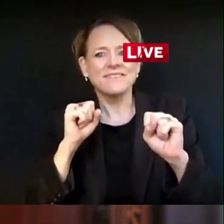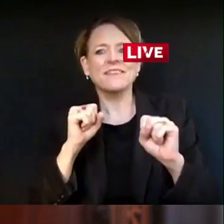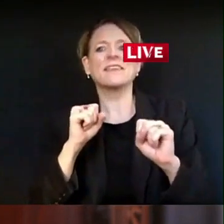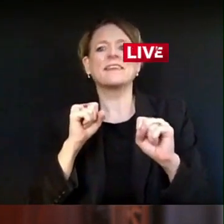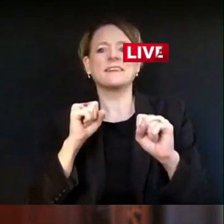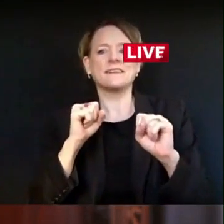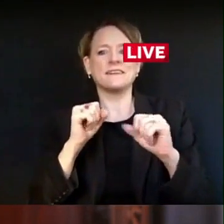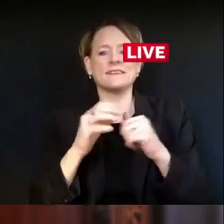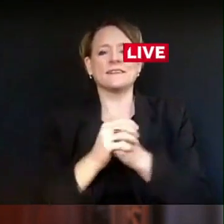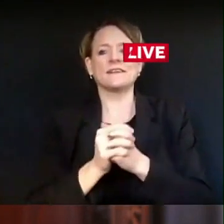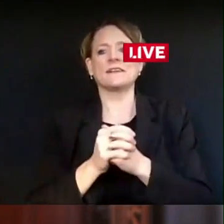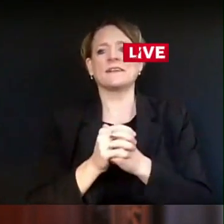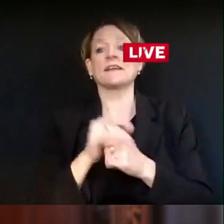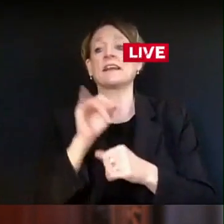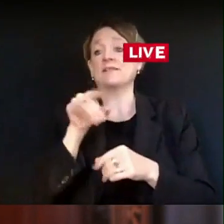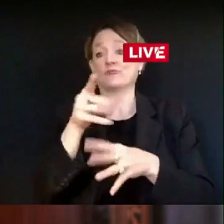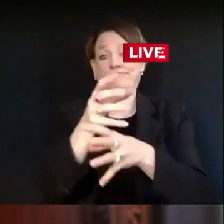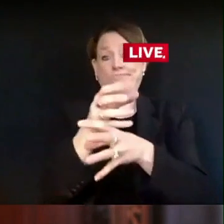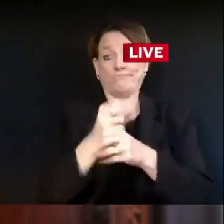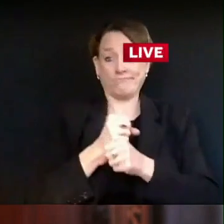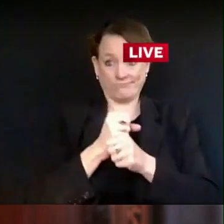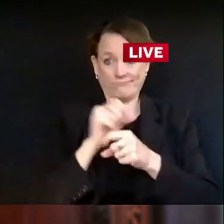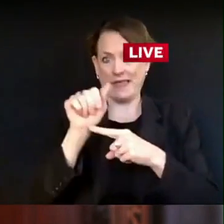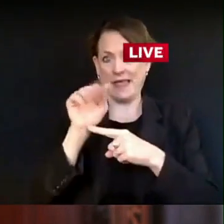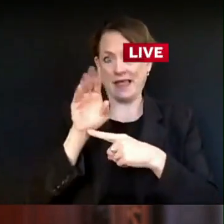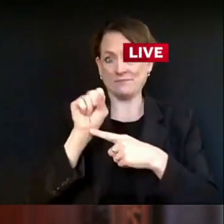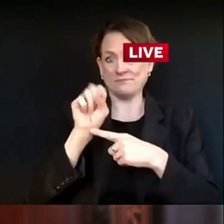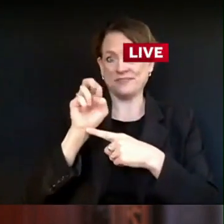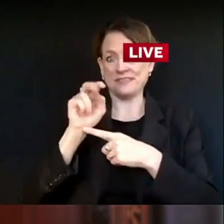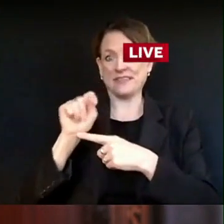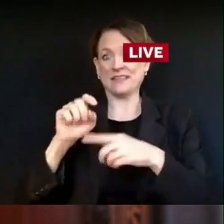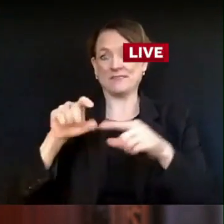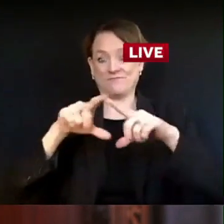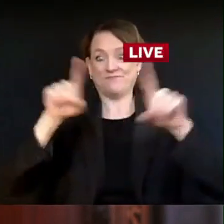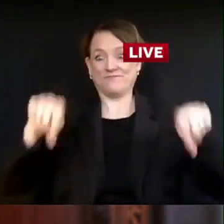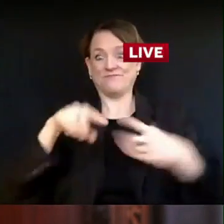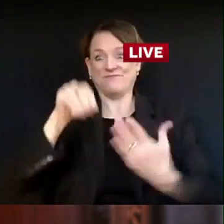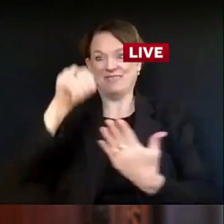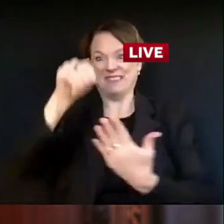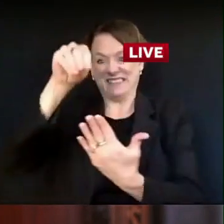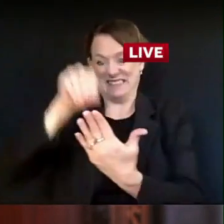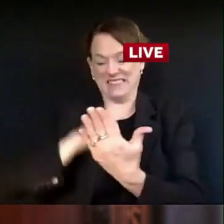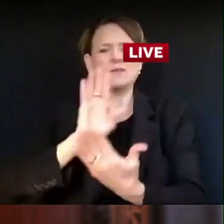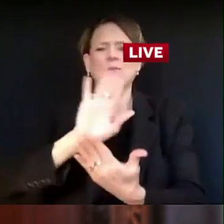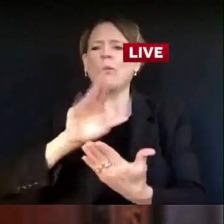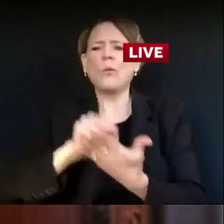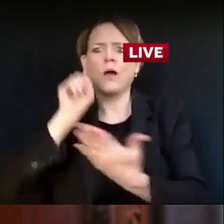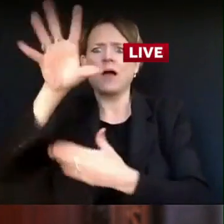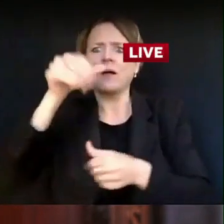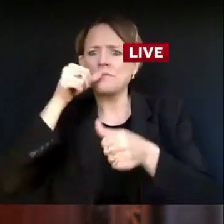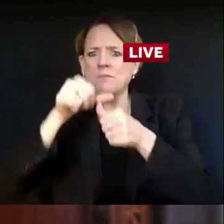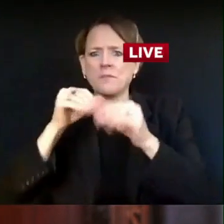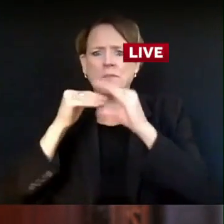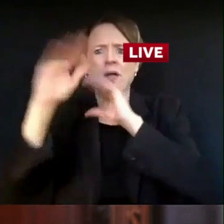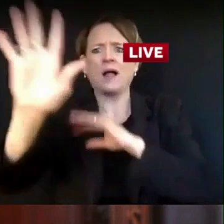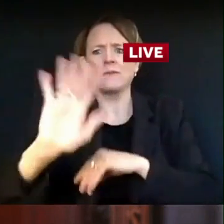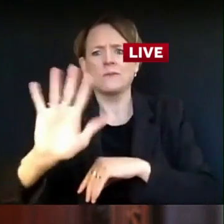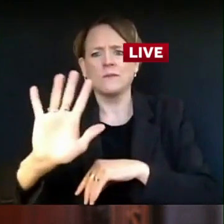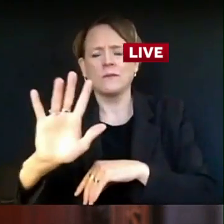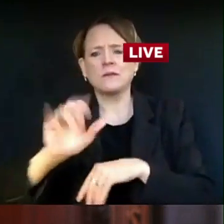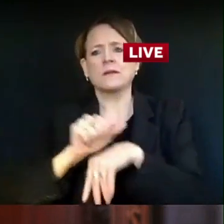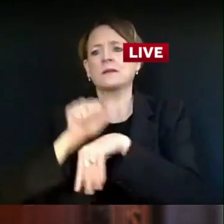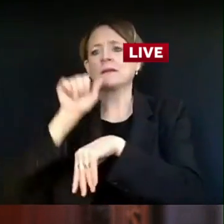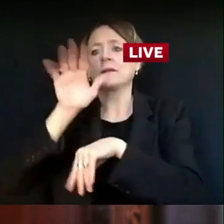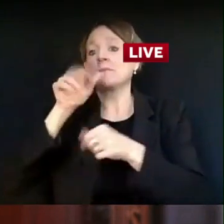At this point, we don't recommend mailing it because it has to get there by 8 p.m. on Election Day.